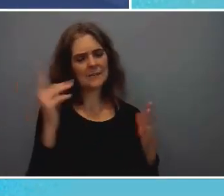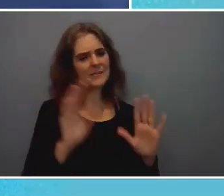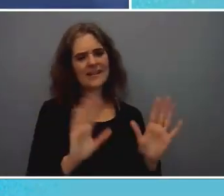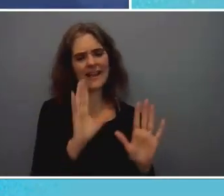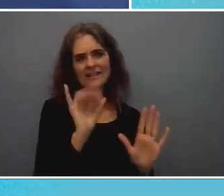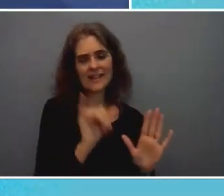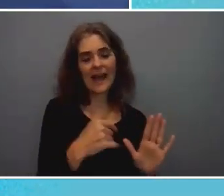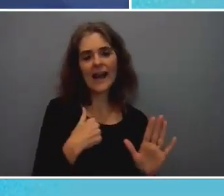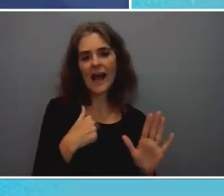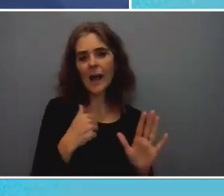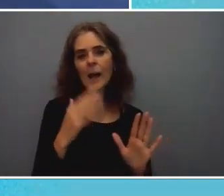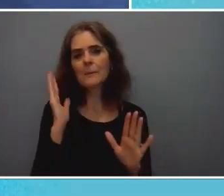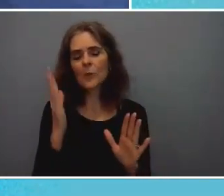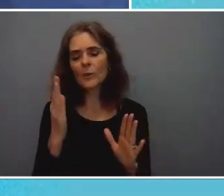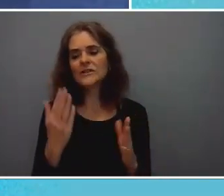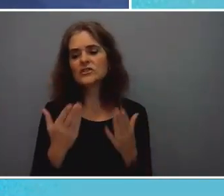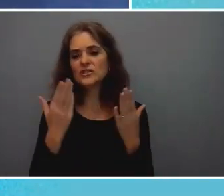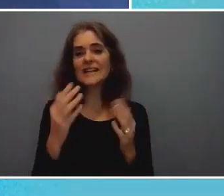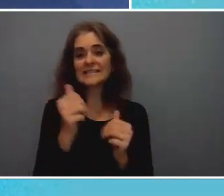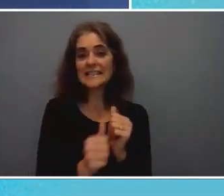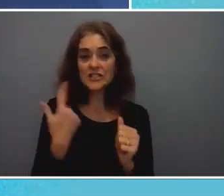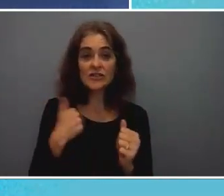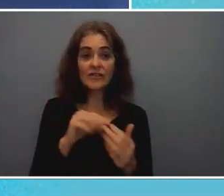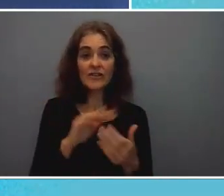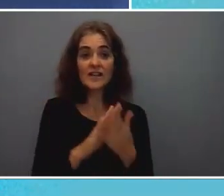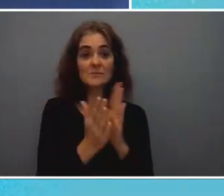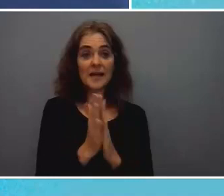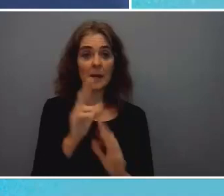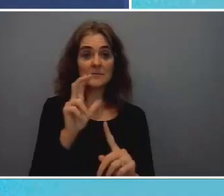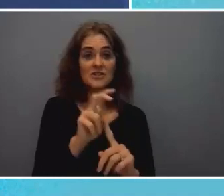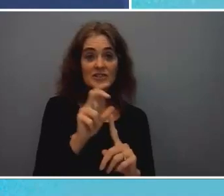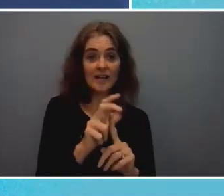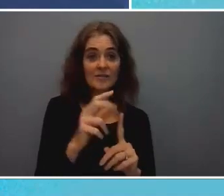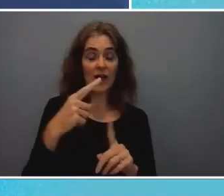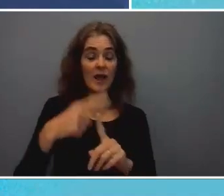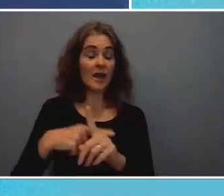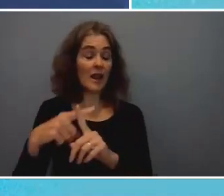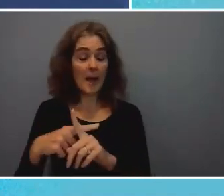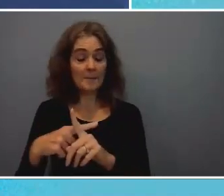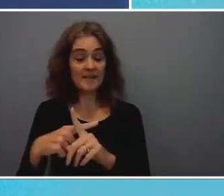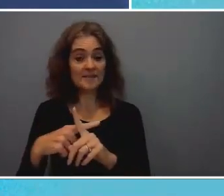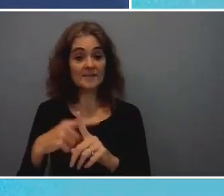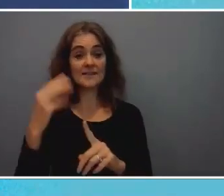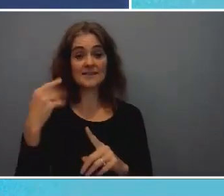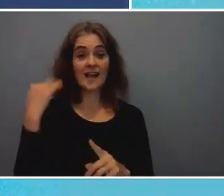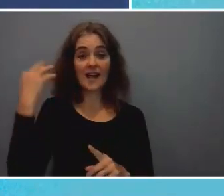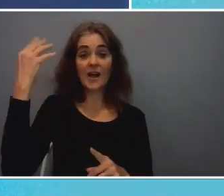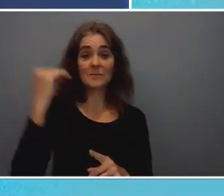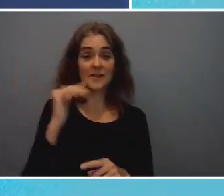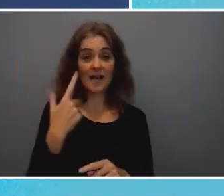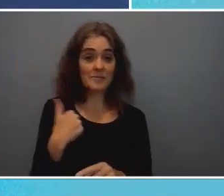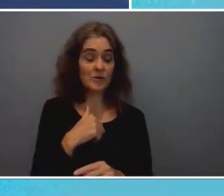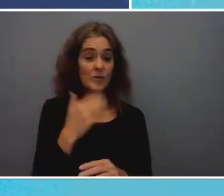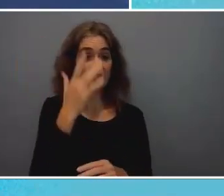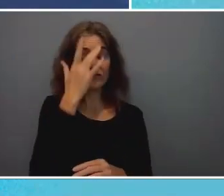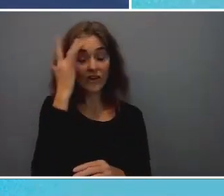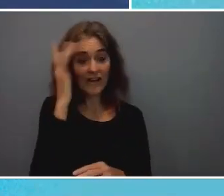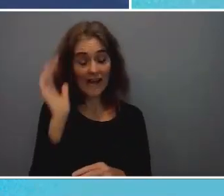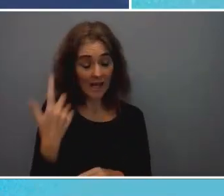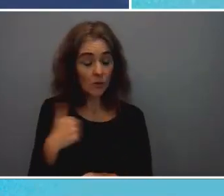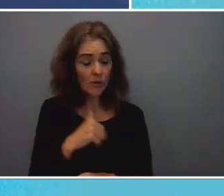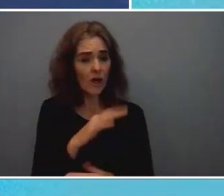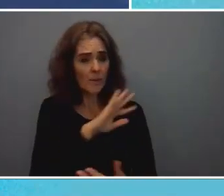one of us becomes the champion that we can be on climate because you know sometimes we forget that we are actually quite powerful as individuals